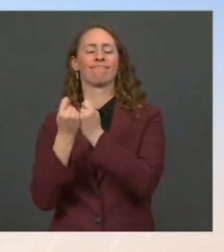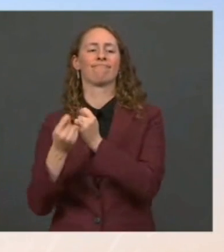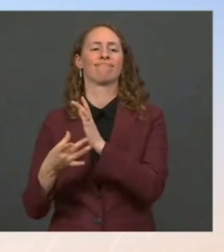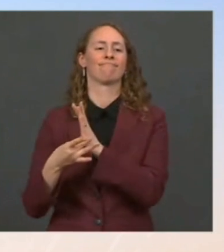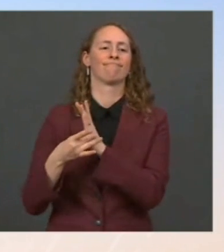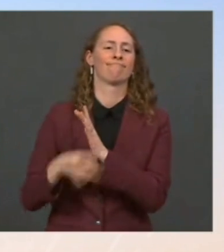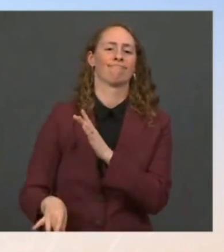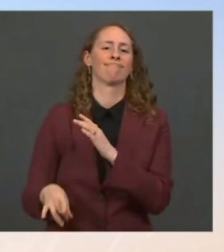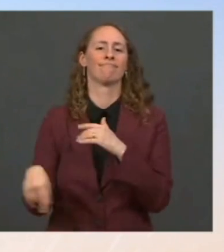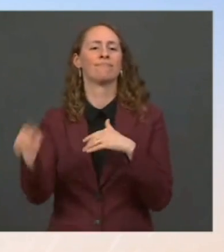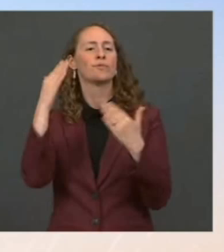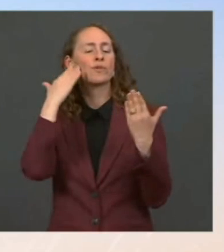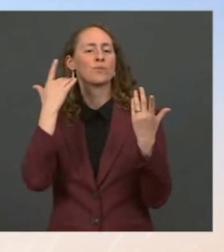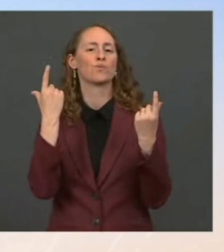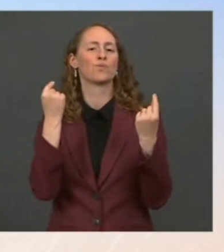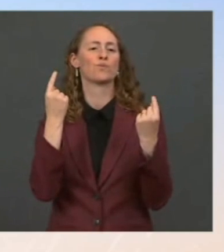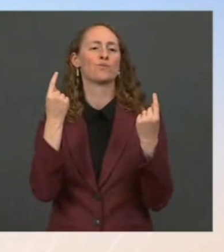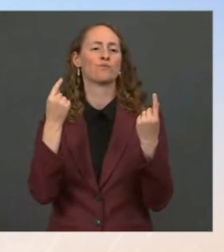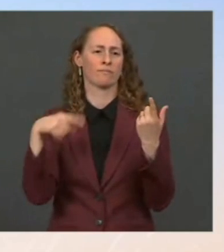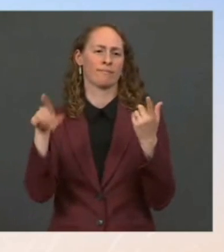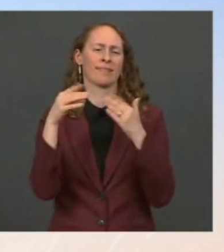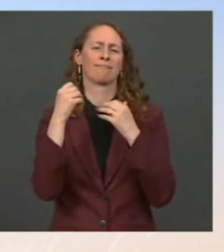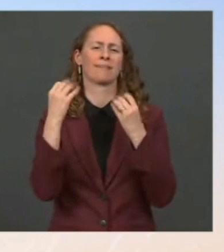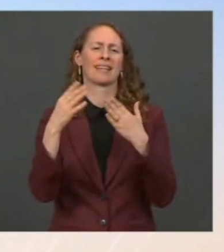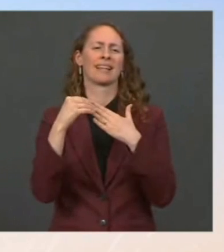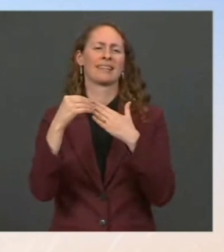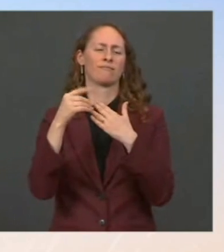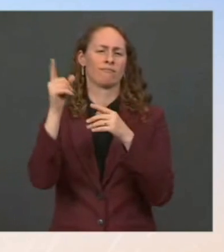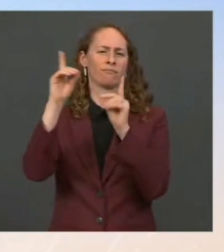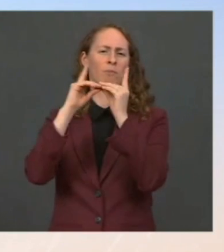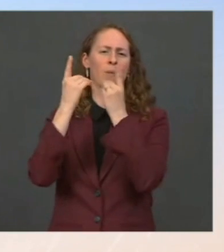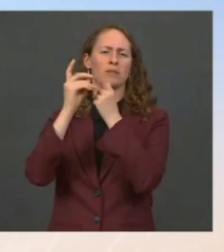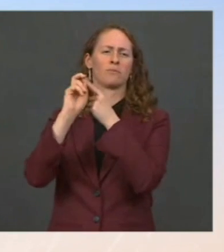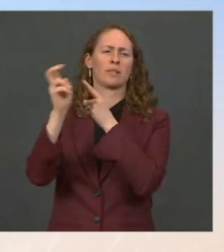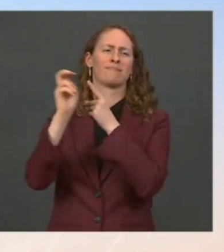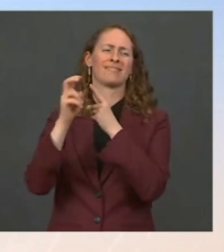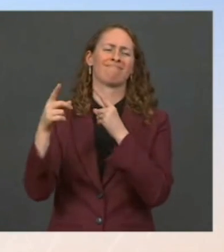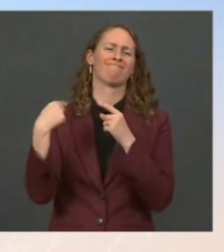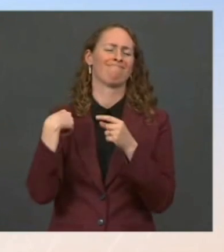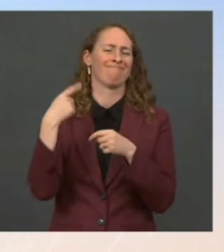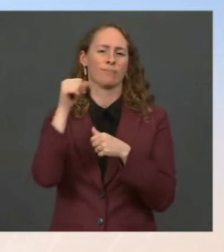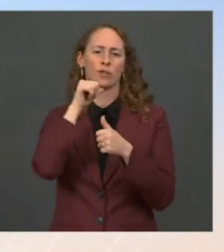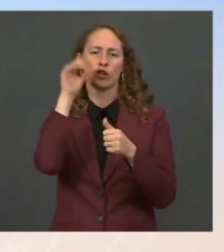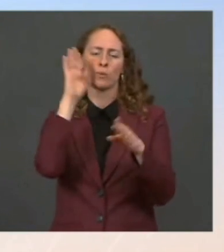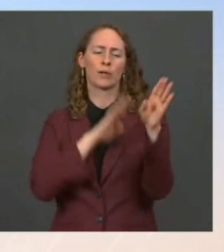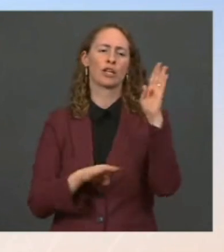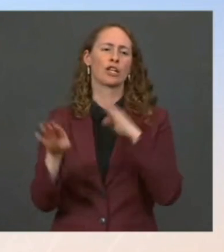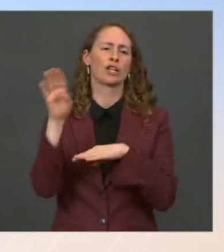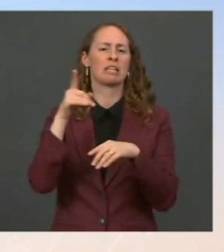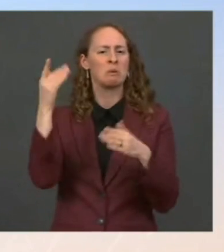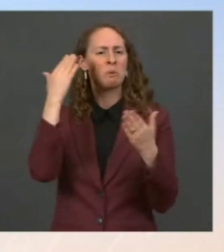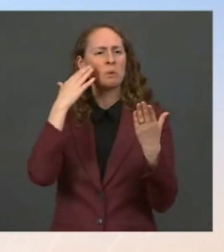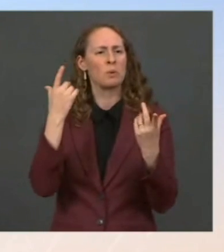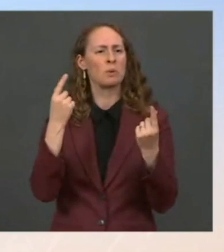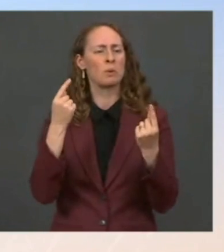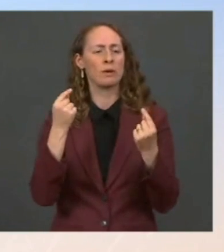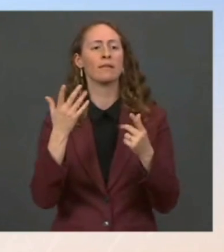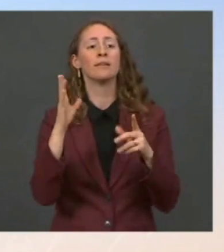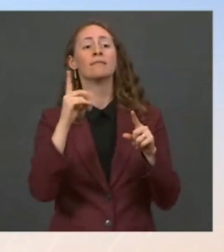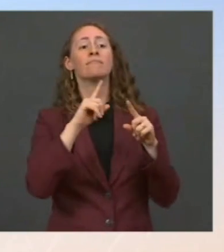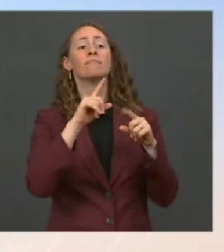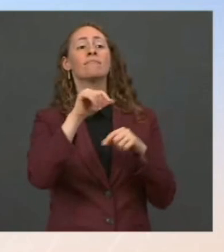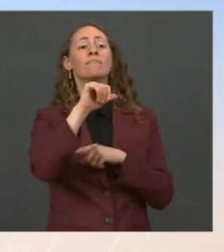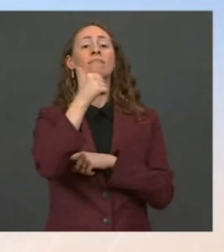the leadership at the Department of Transportation, just as we are at companies across the country where women, men take maternity and paternity leave.